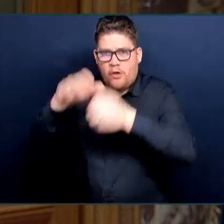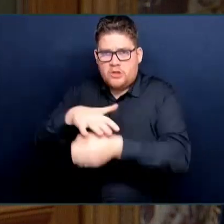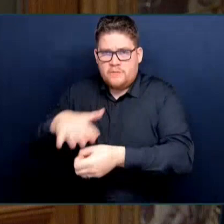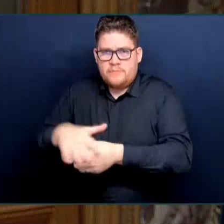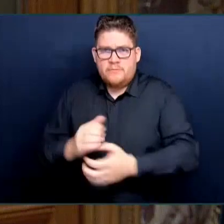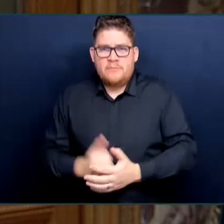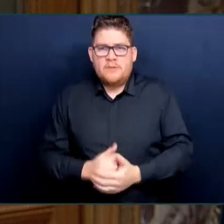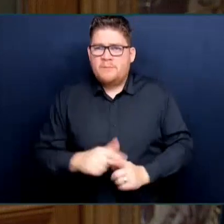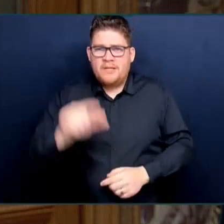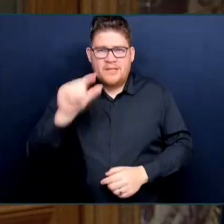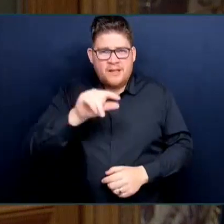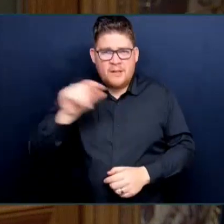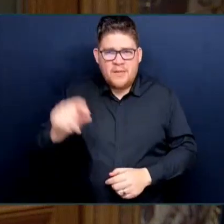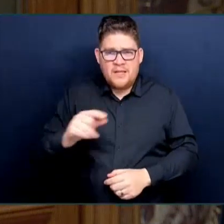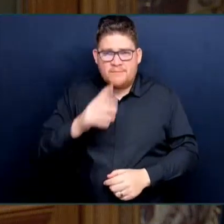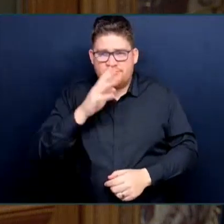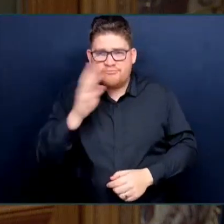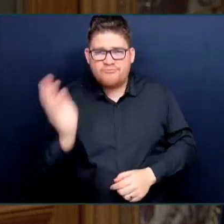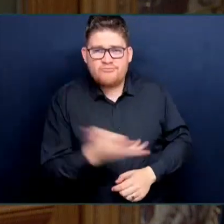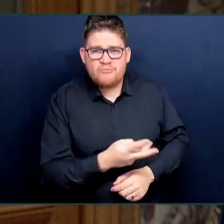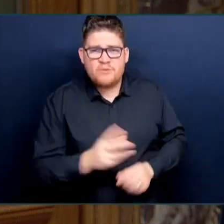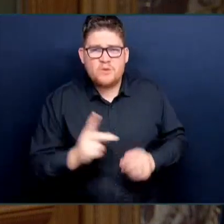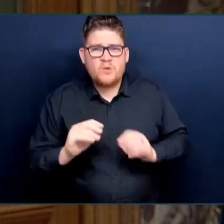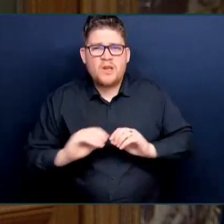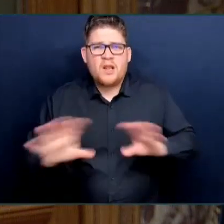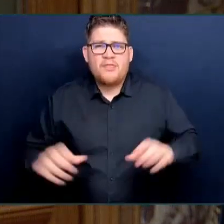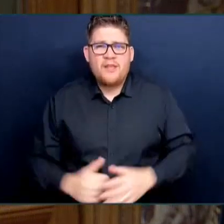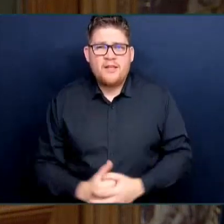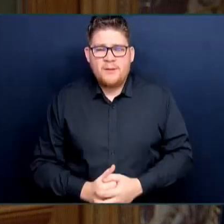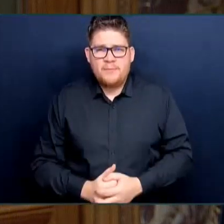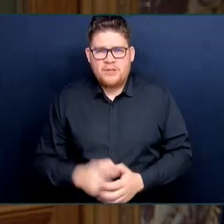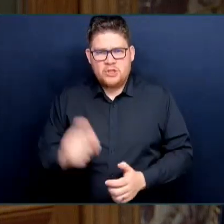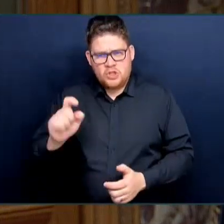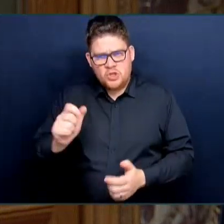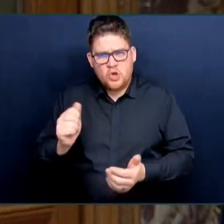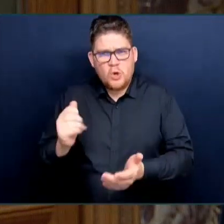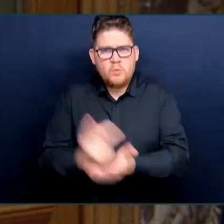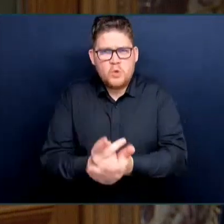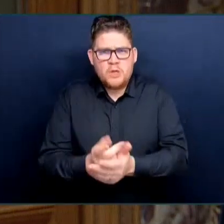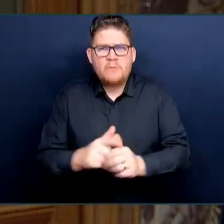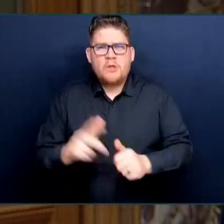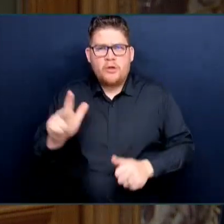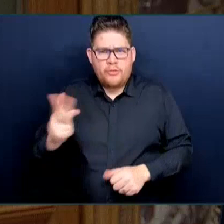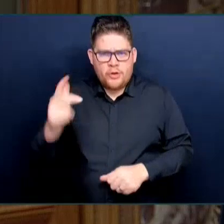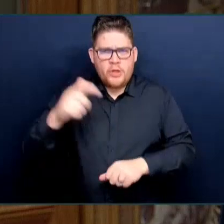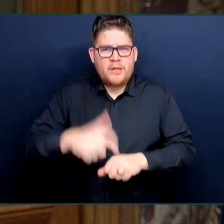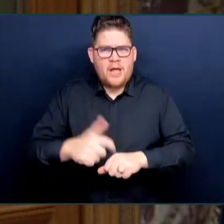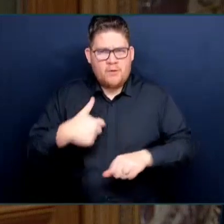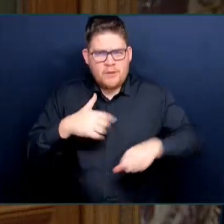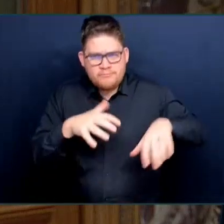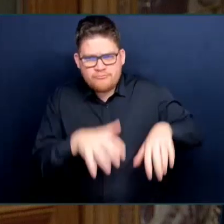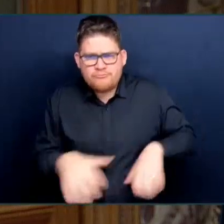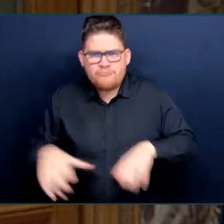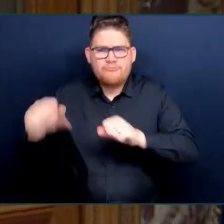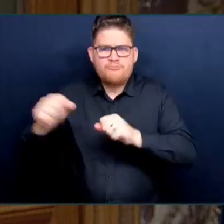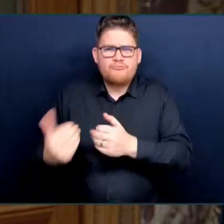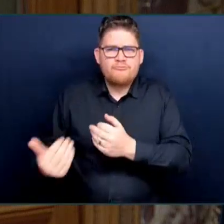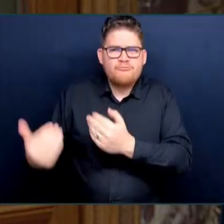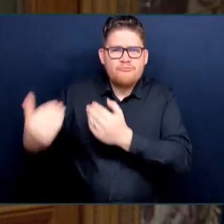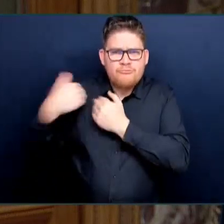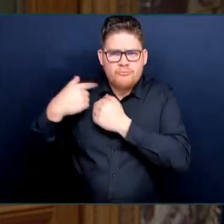to protect an endangered species. This isn't the first time the Federal Government has had to step up to correct this government's failures.